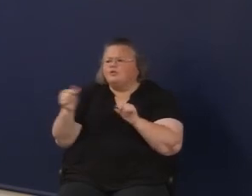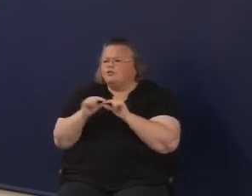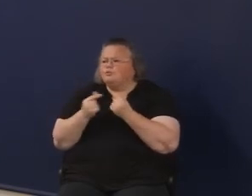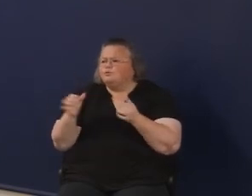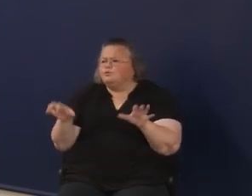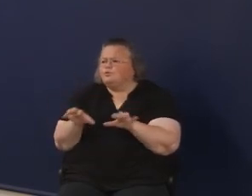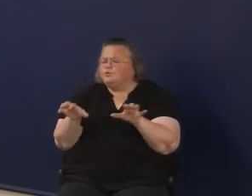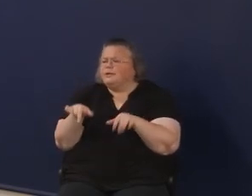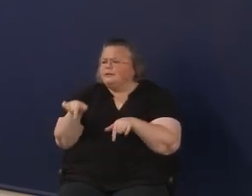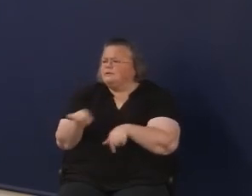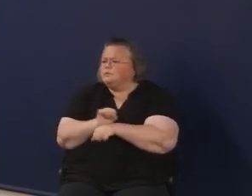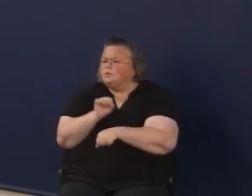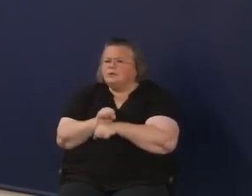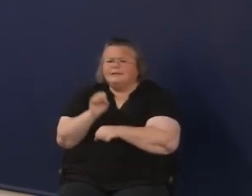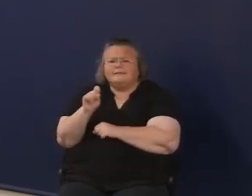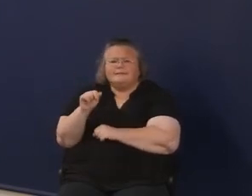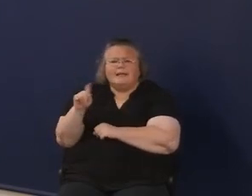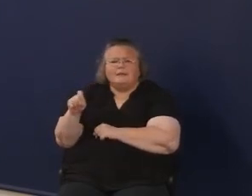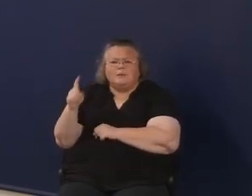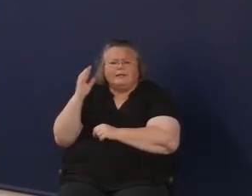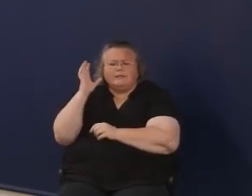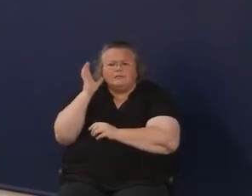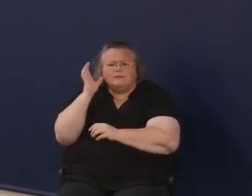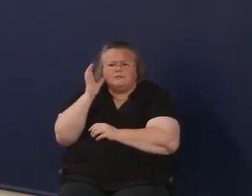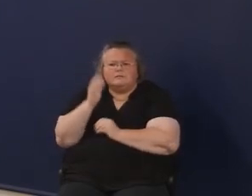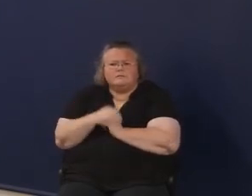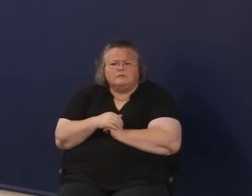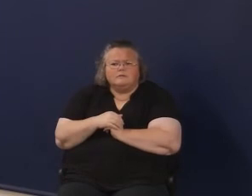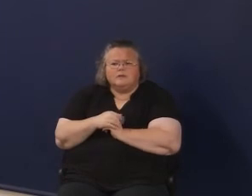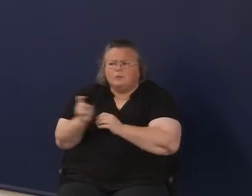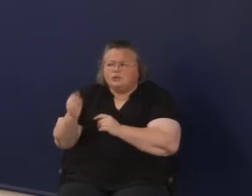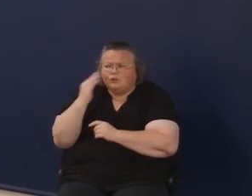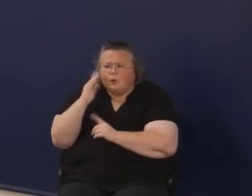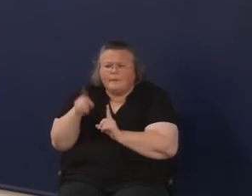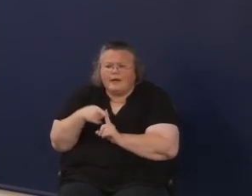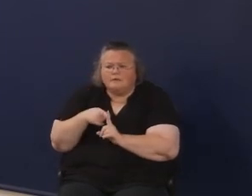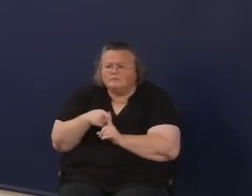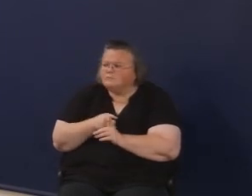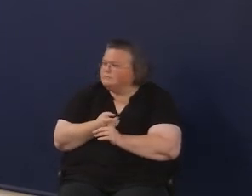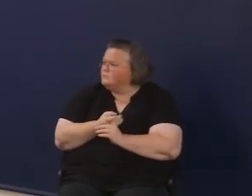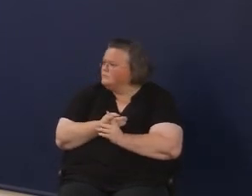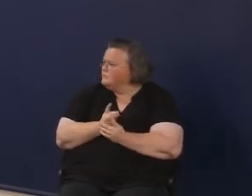the state that we should know about? I mean, it feels like we need to...